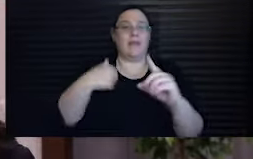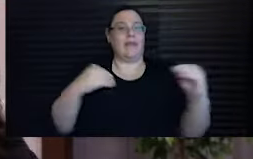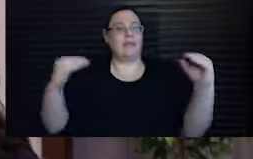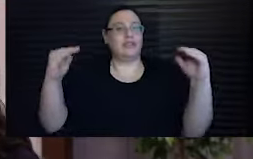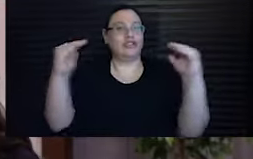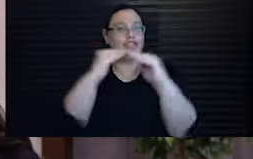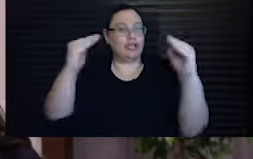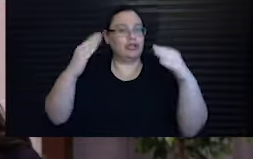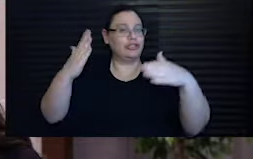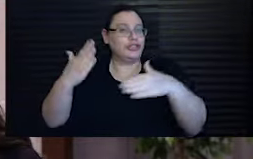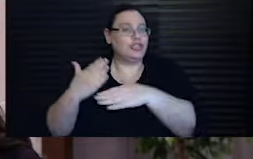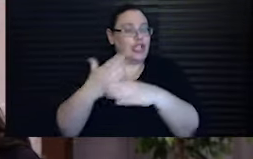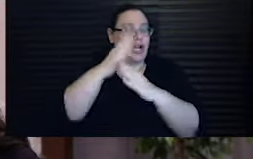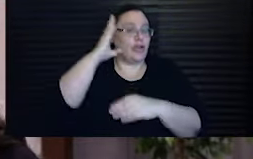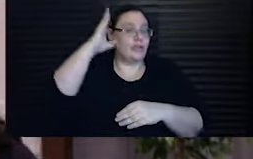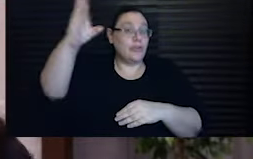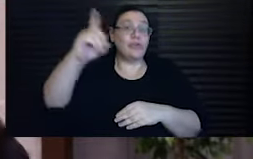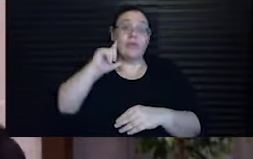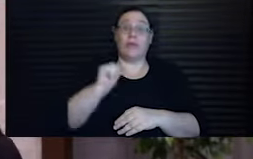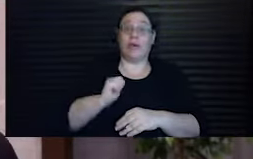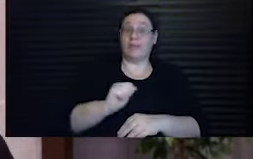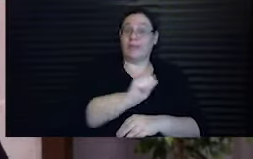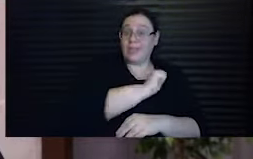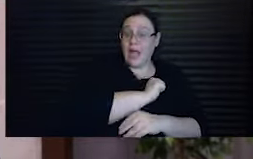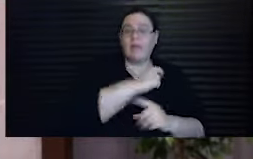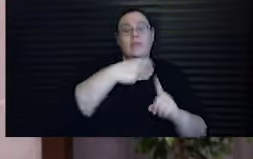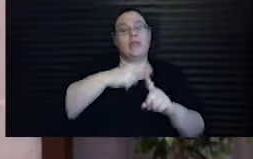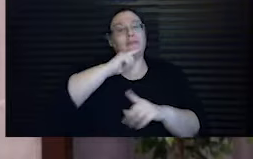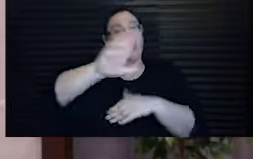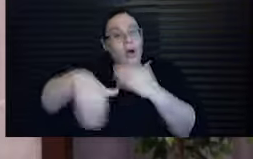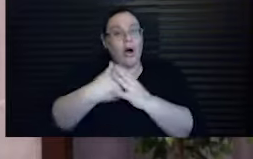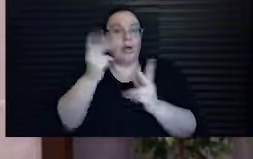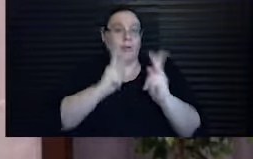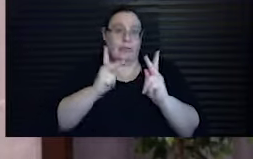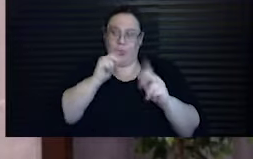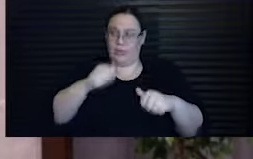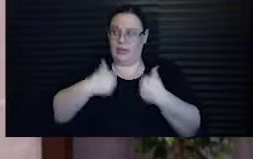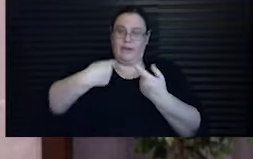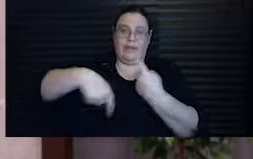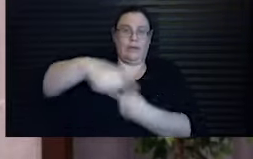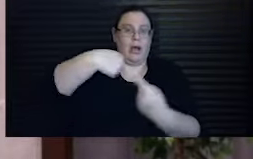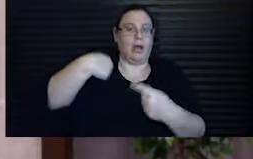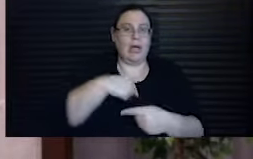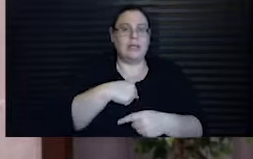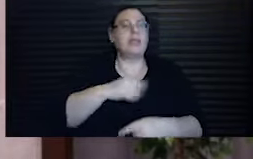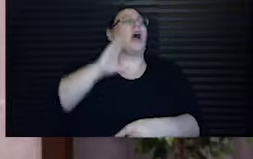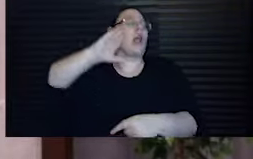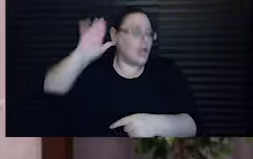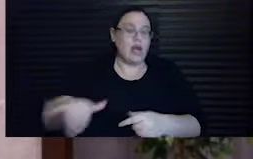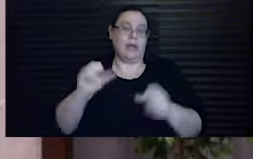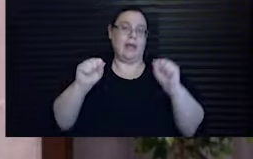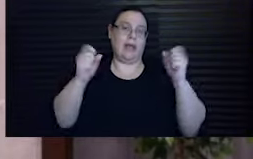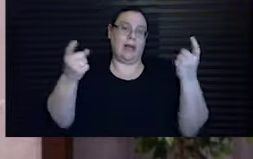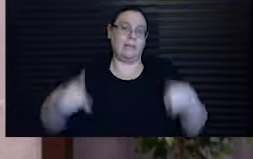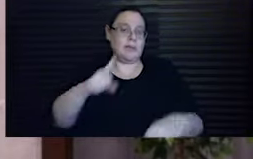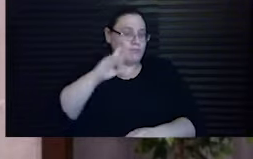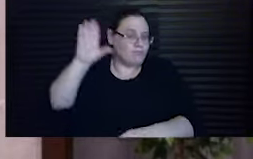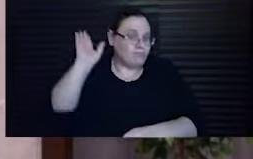just shared future. Not only for ourselves, but for all who dwell among us. And I know this to be possible.